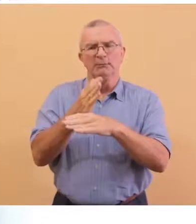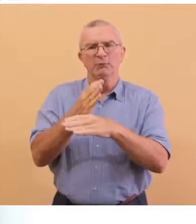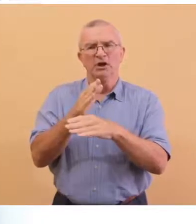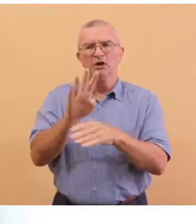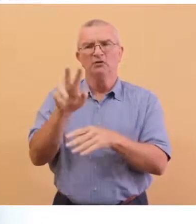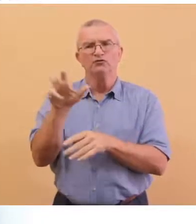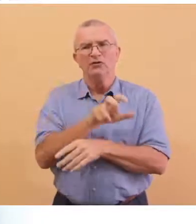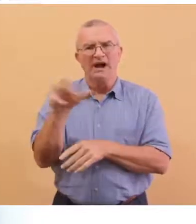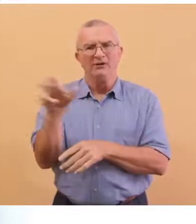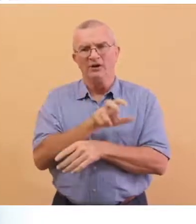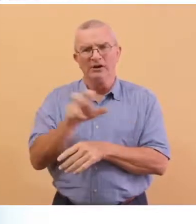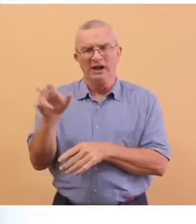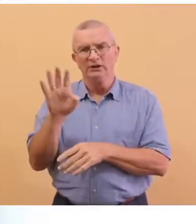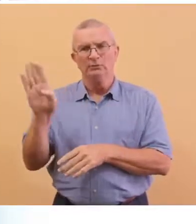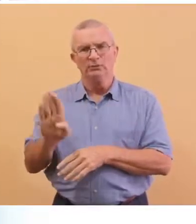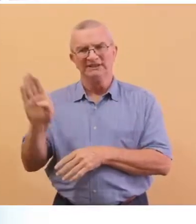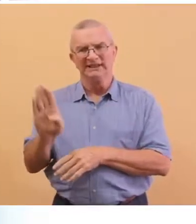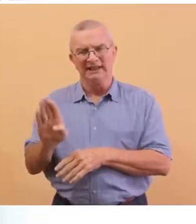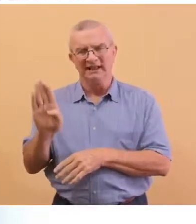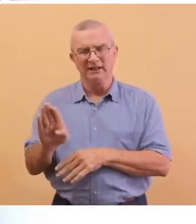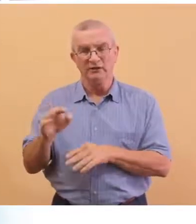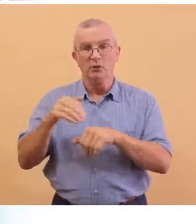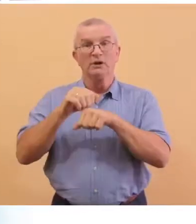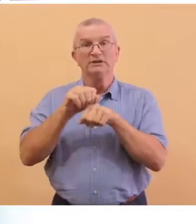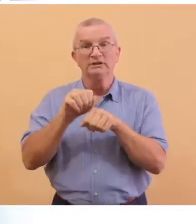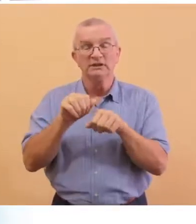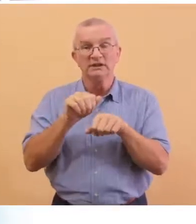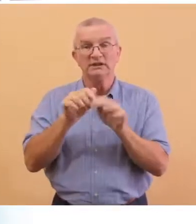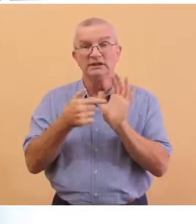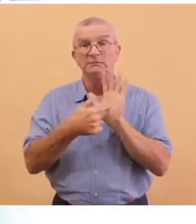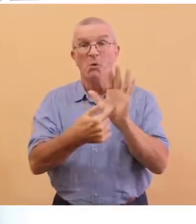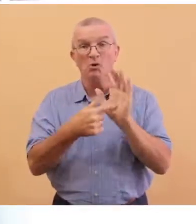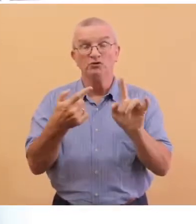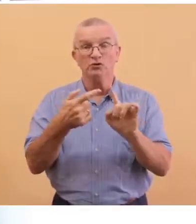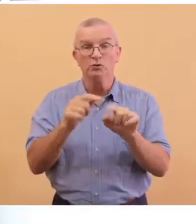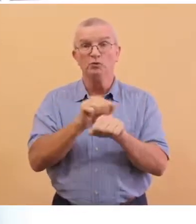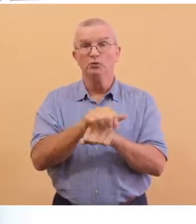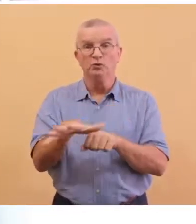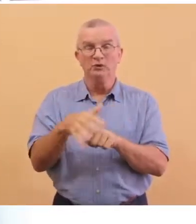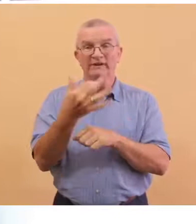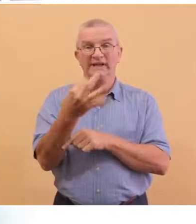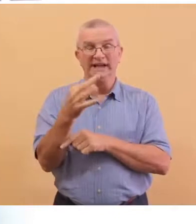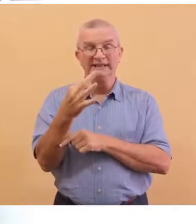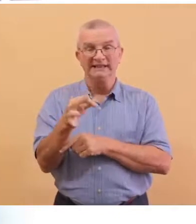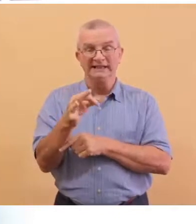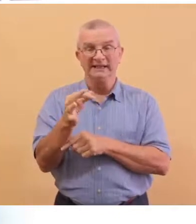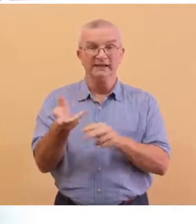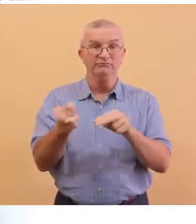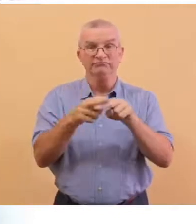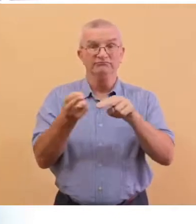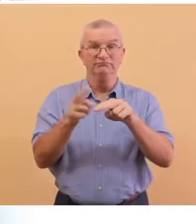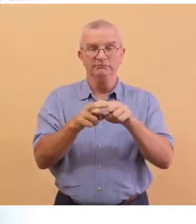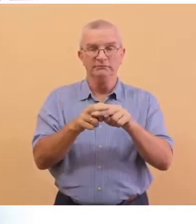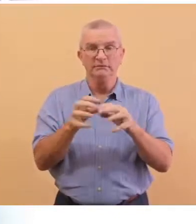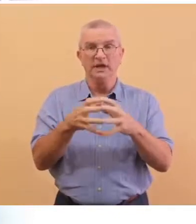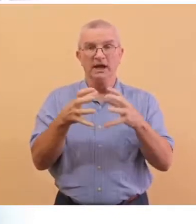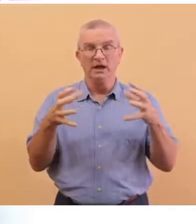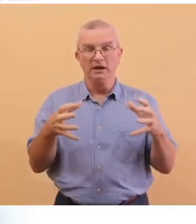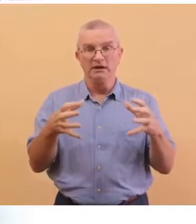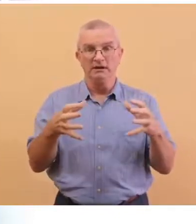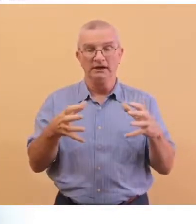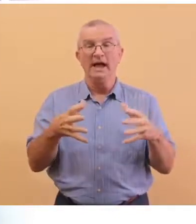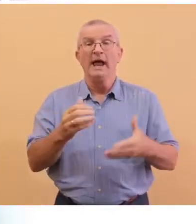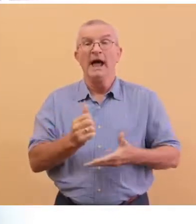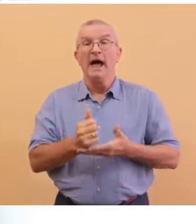-border movement, where exposure to the disease is uncontrollably high, and help to